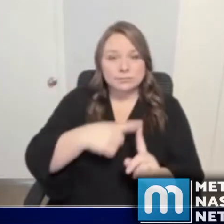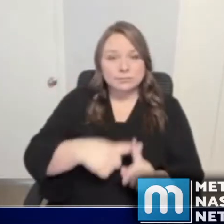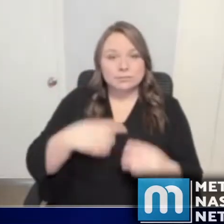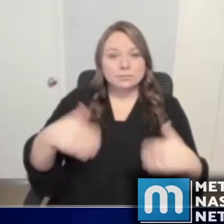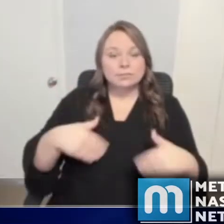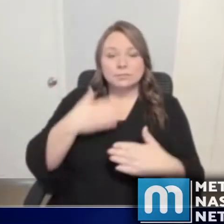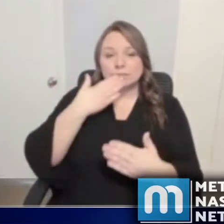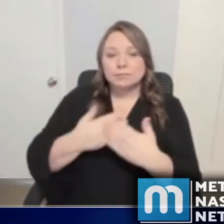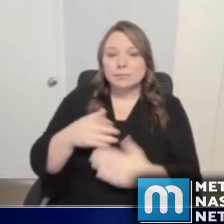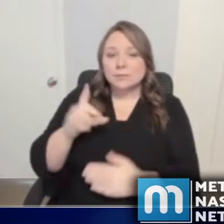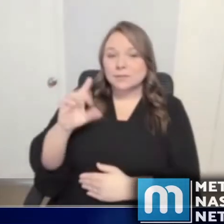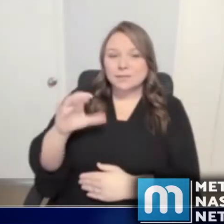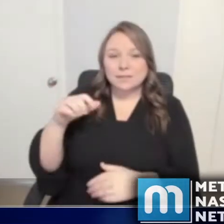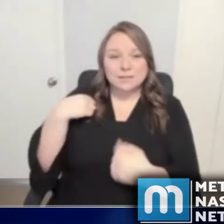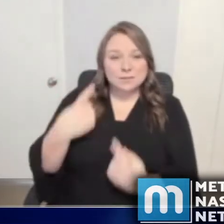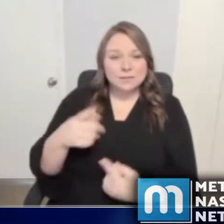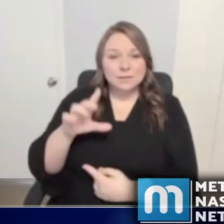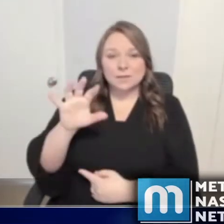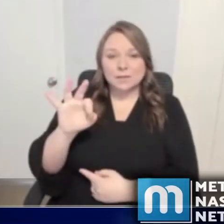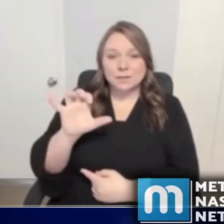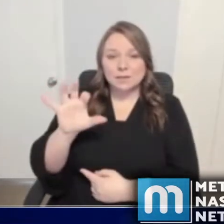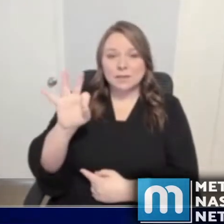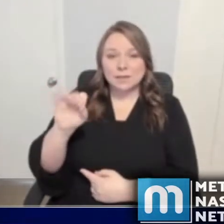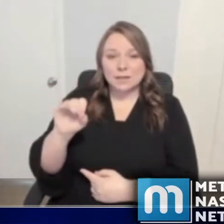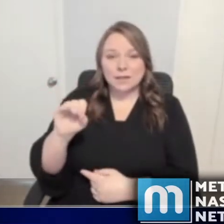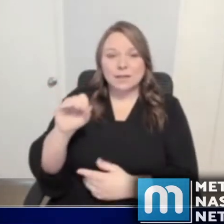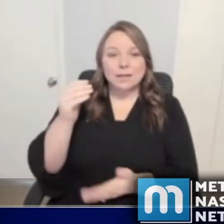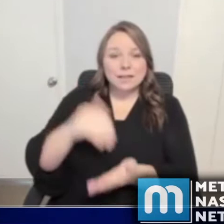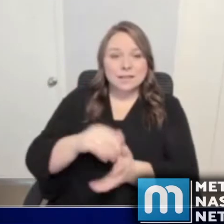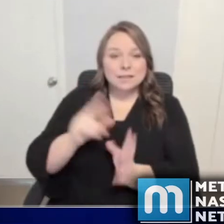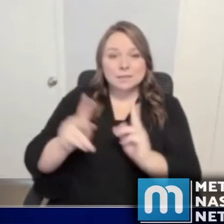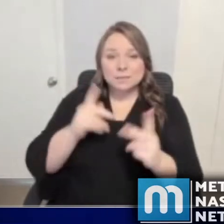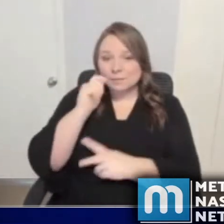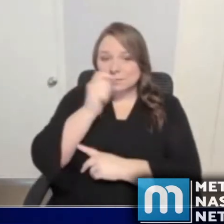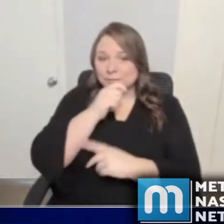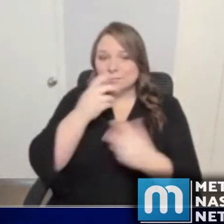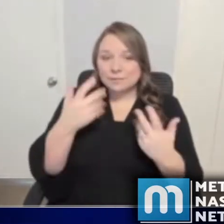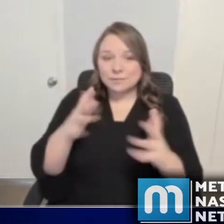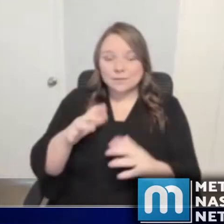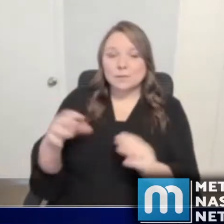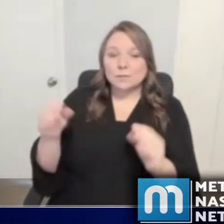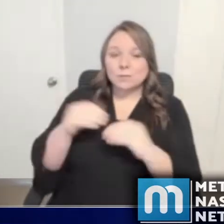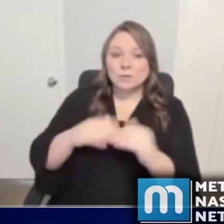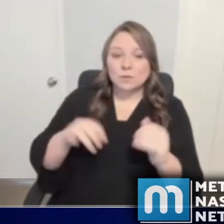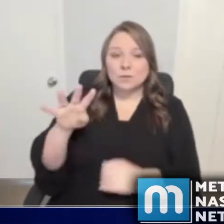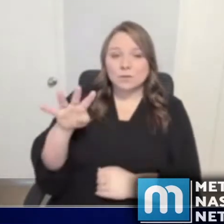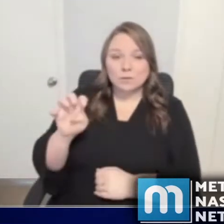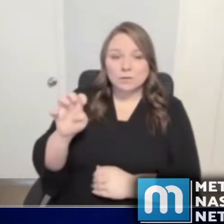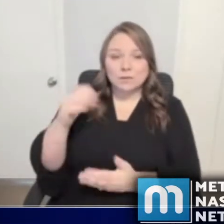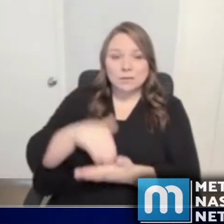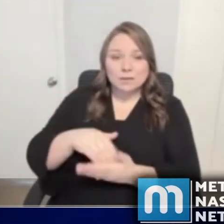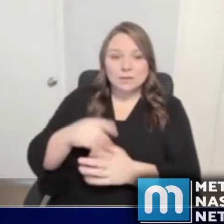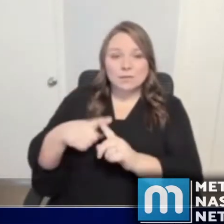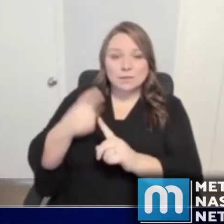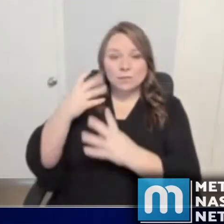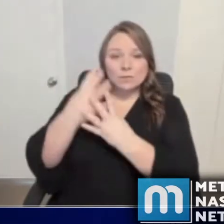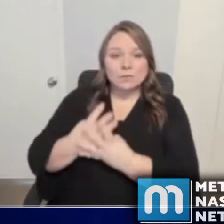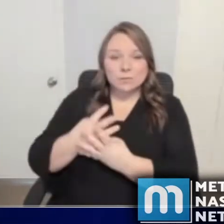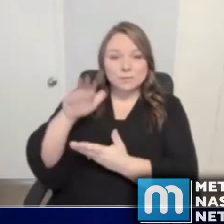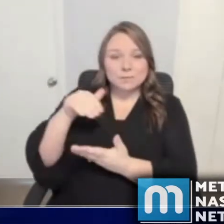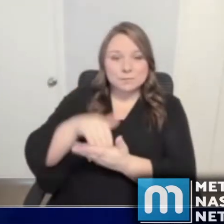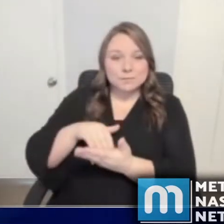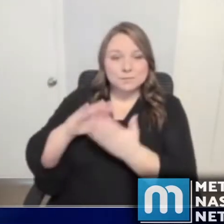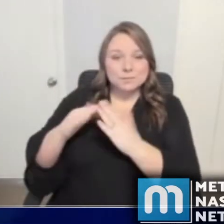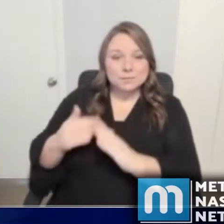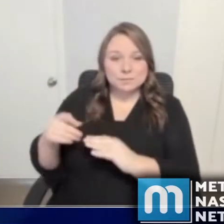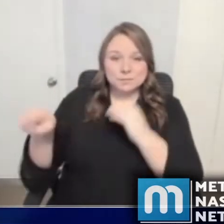far, 990,000 individuals have been tested. And over 400,000 of these tests have come from our community assessment centers. It's